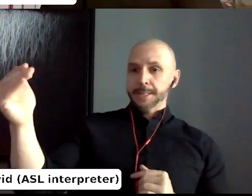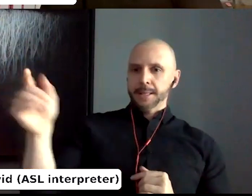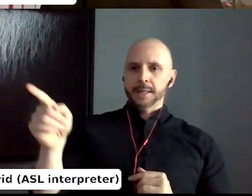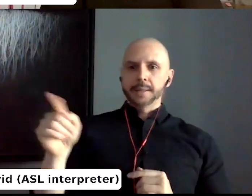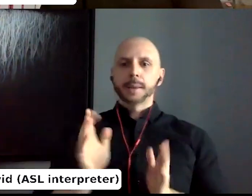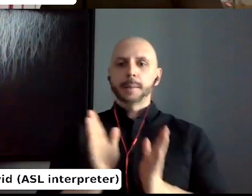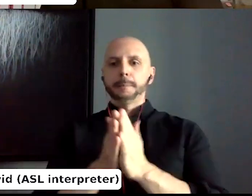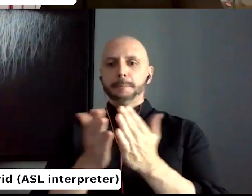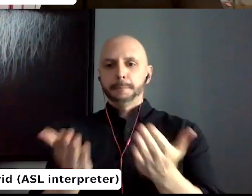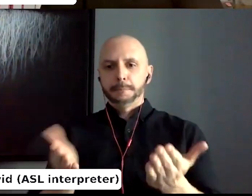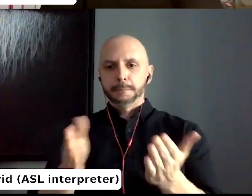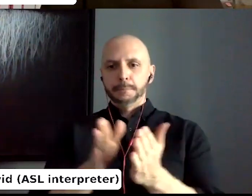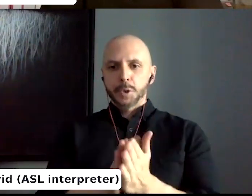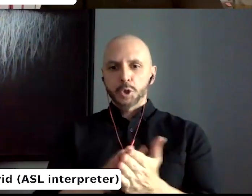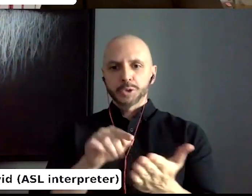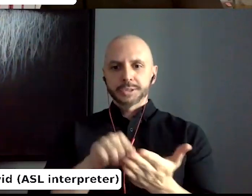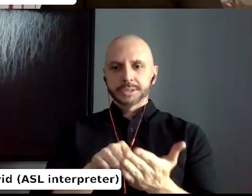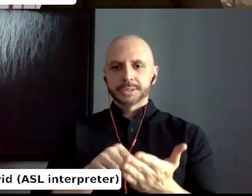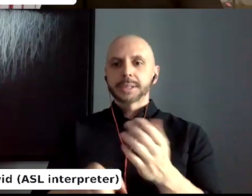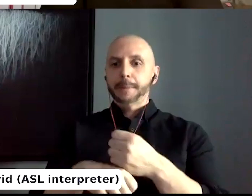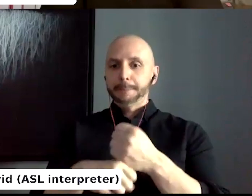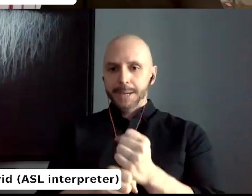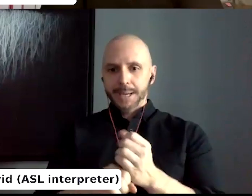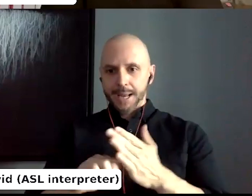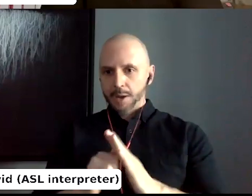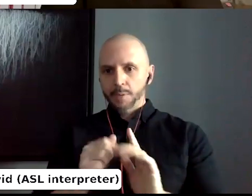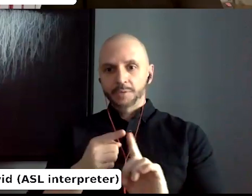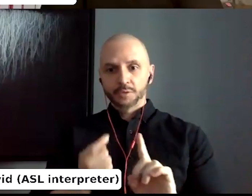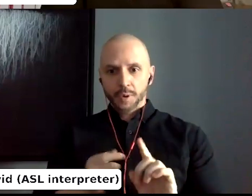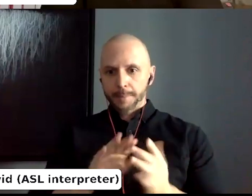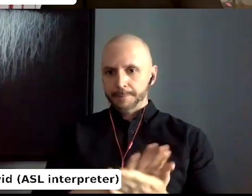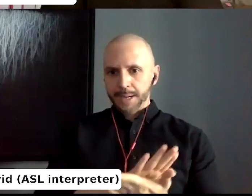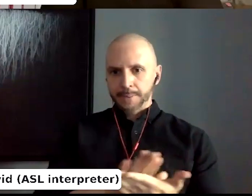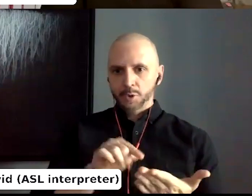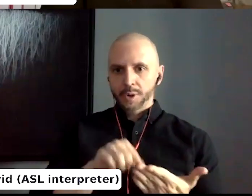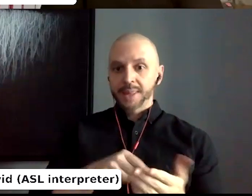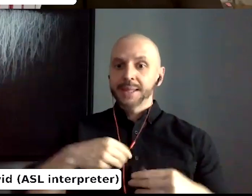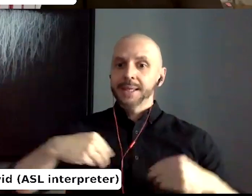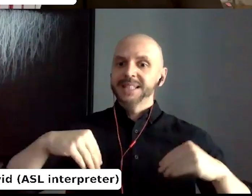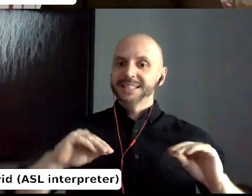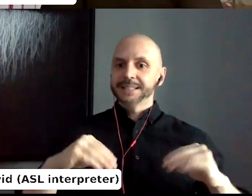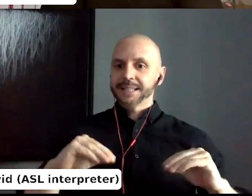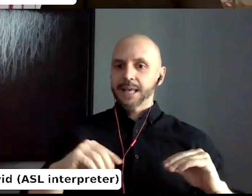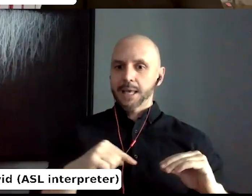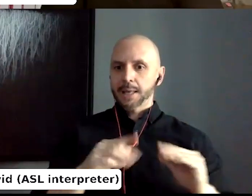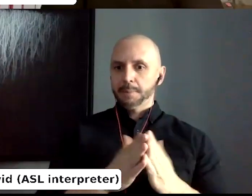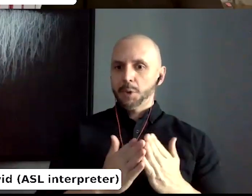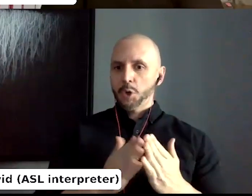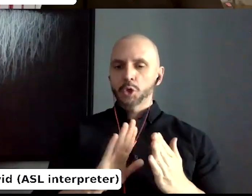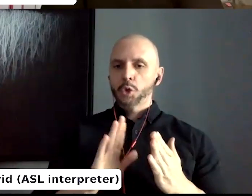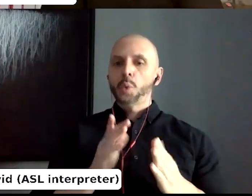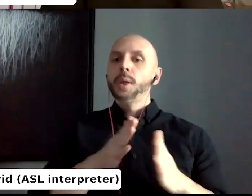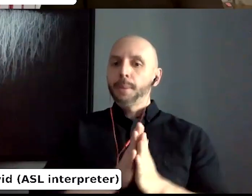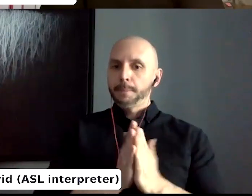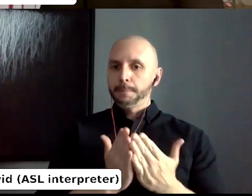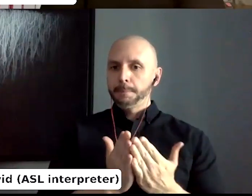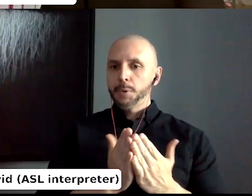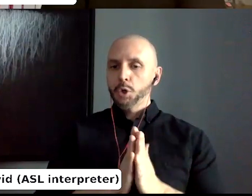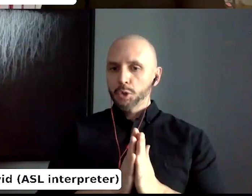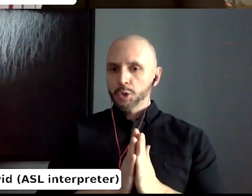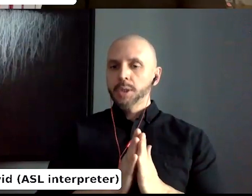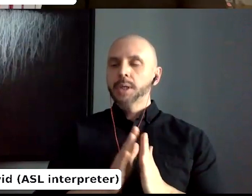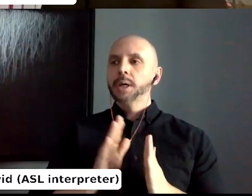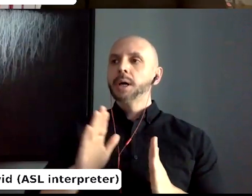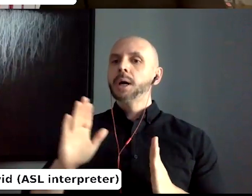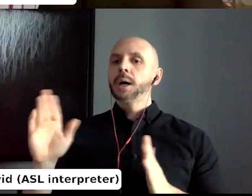themselves within the store. So you can, um, you can, yeah, uh, bring your old books or your old clothes to the bookshop